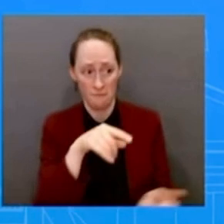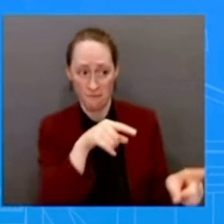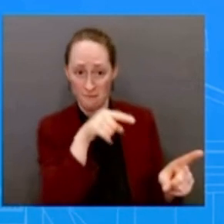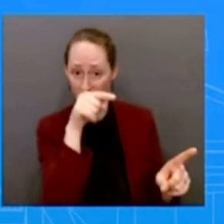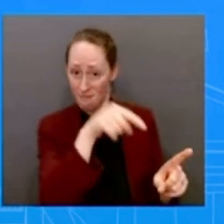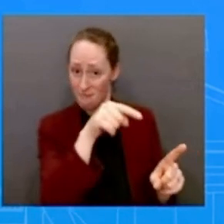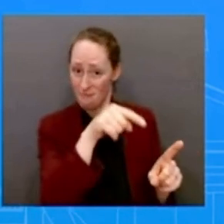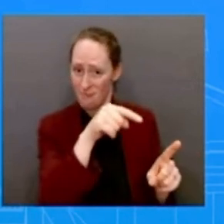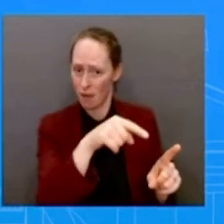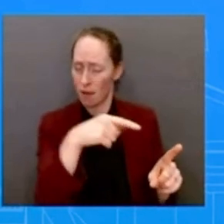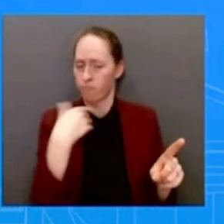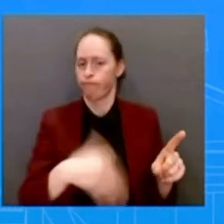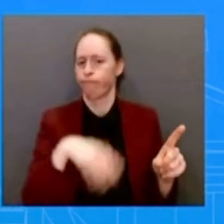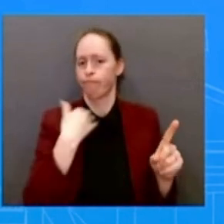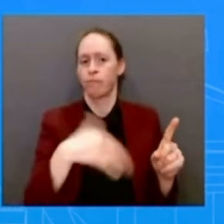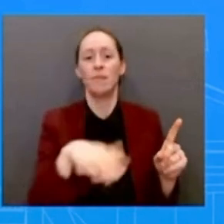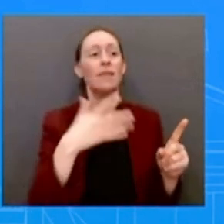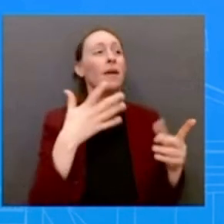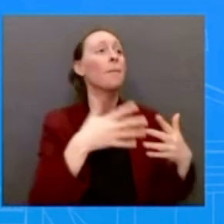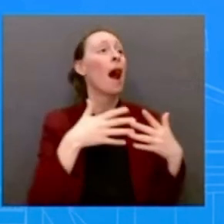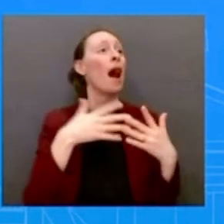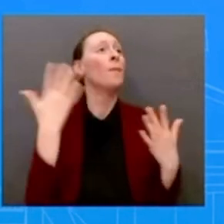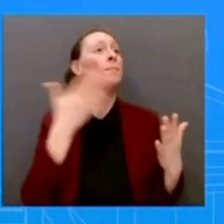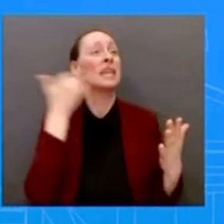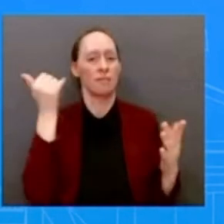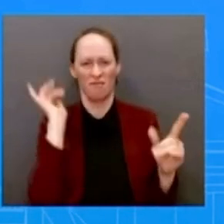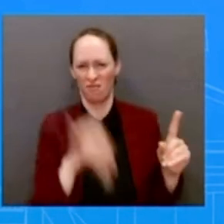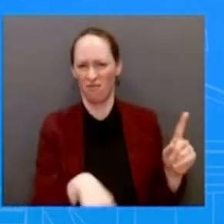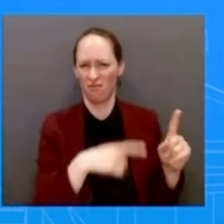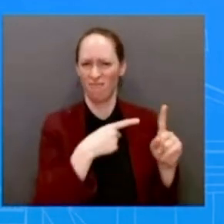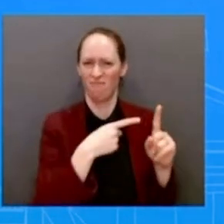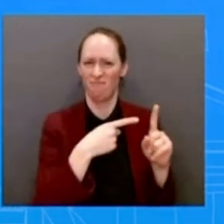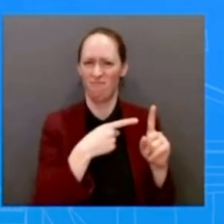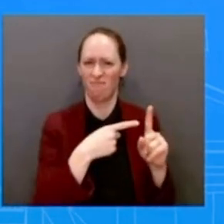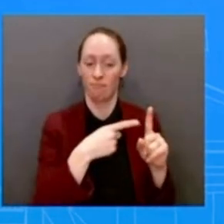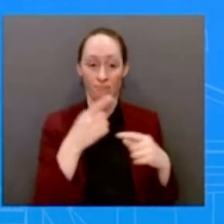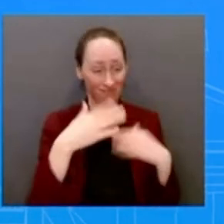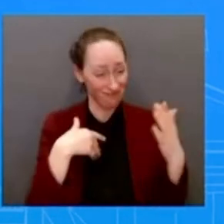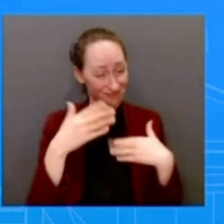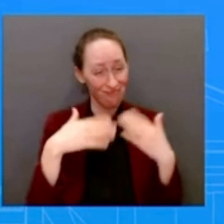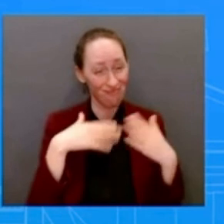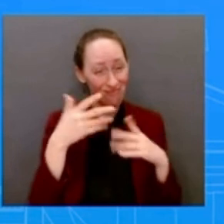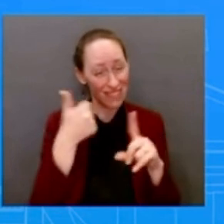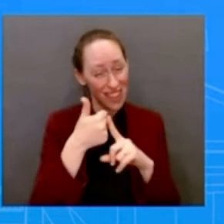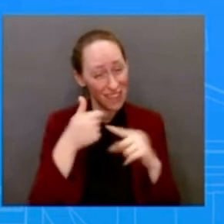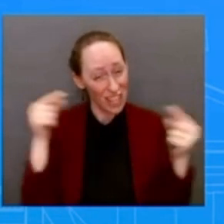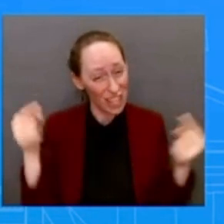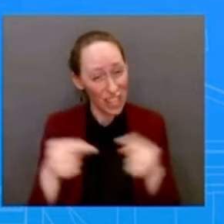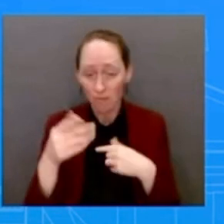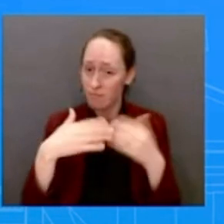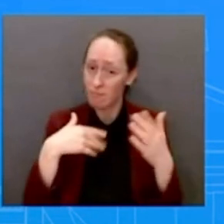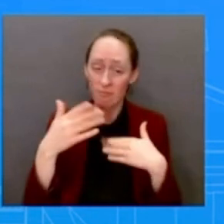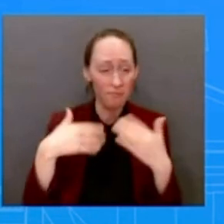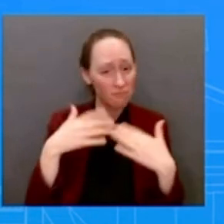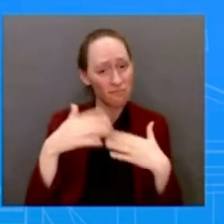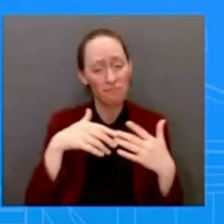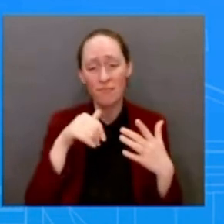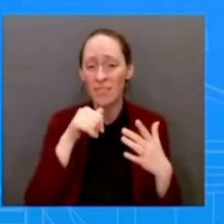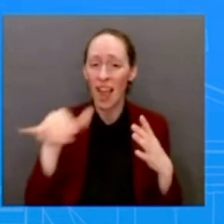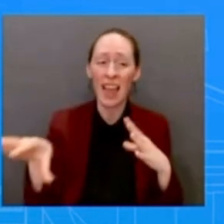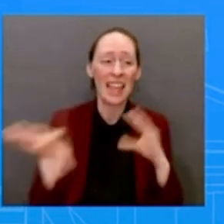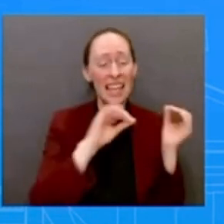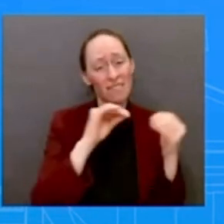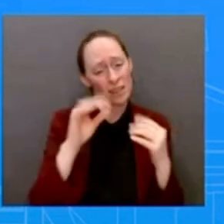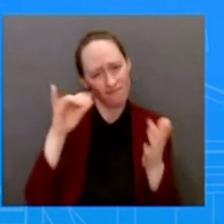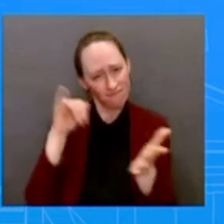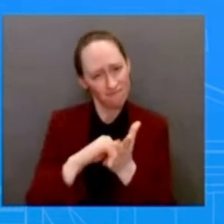combat, he refused to leave the battlefield until all the members of his team were evacuated. His bravery